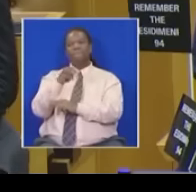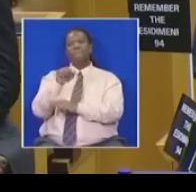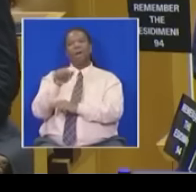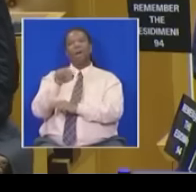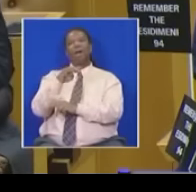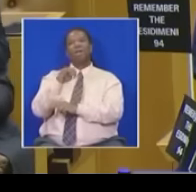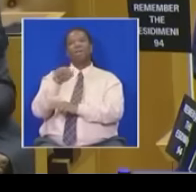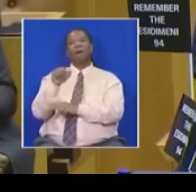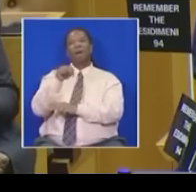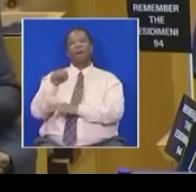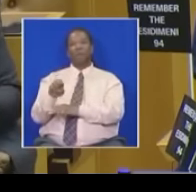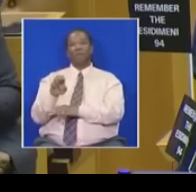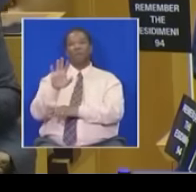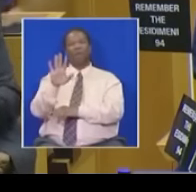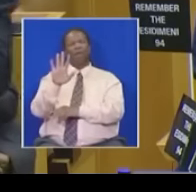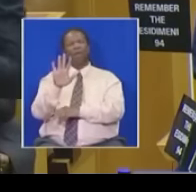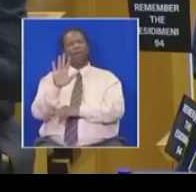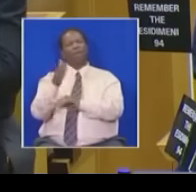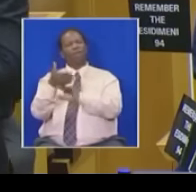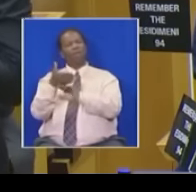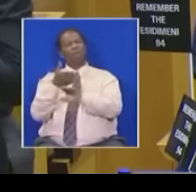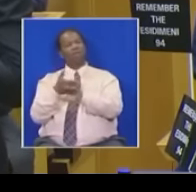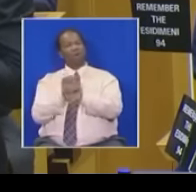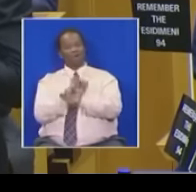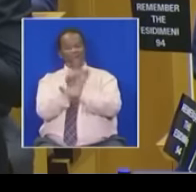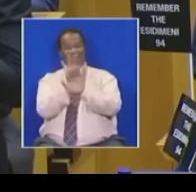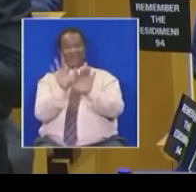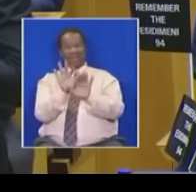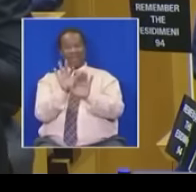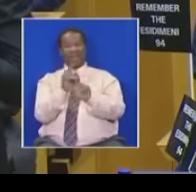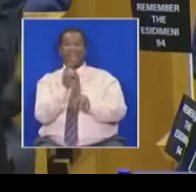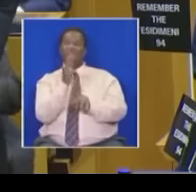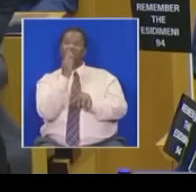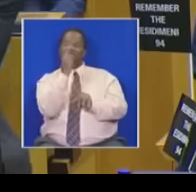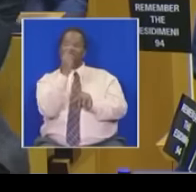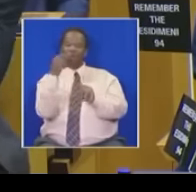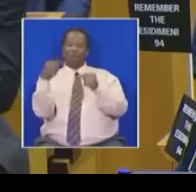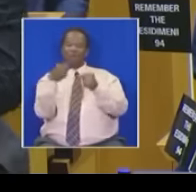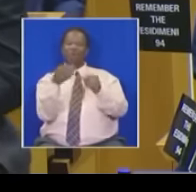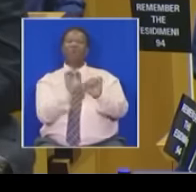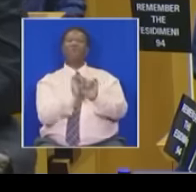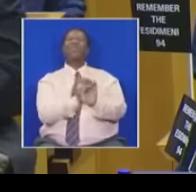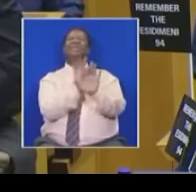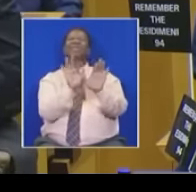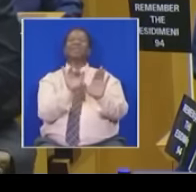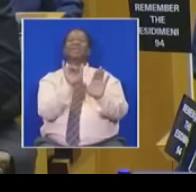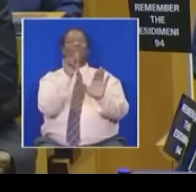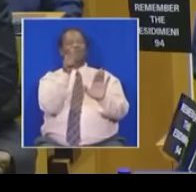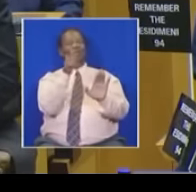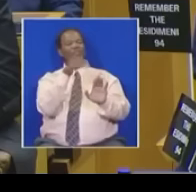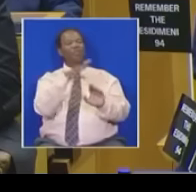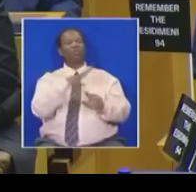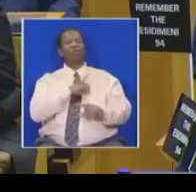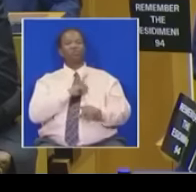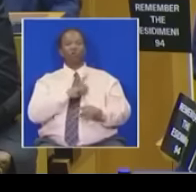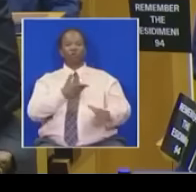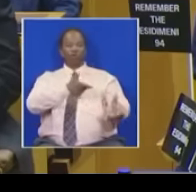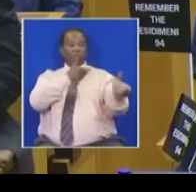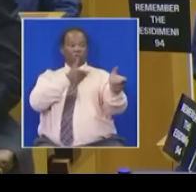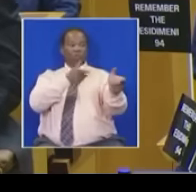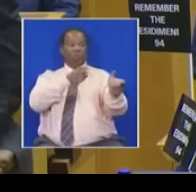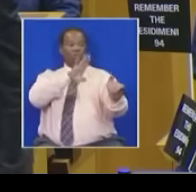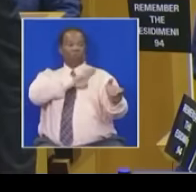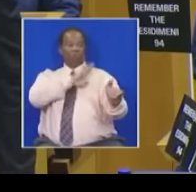can, Speaker, it's become quite clear. Firstly, the argument is simple. There's been the military here